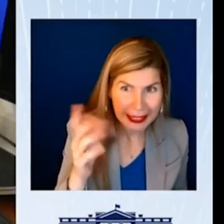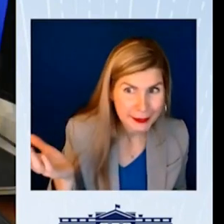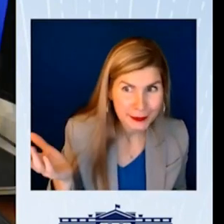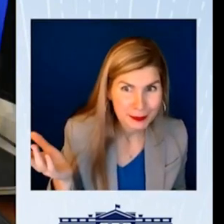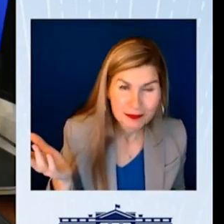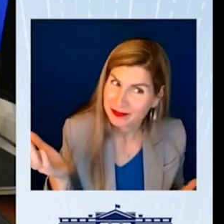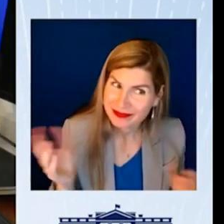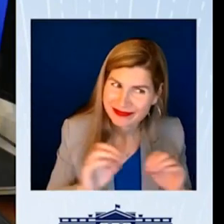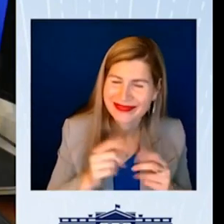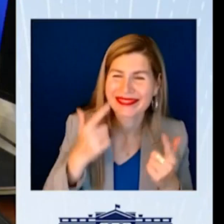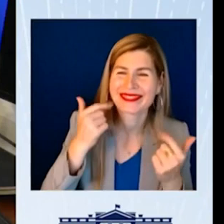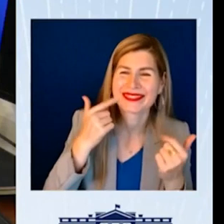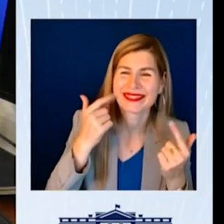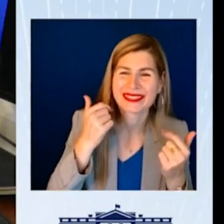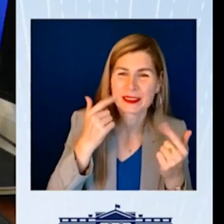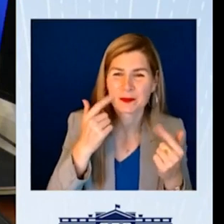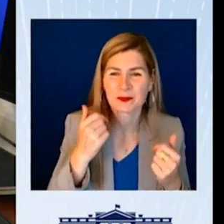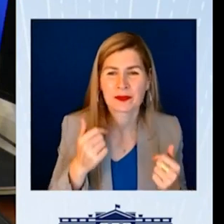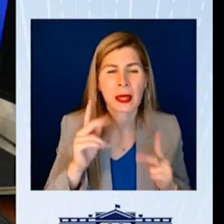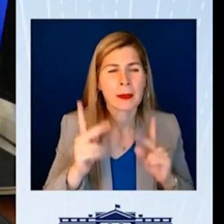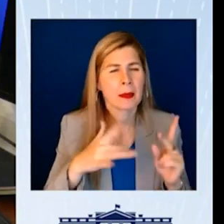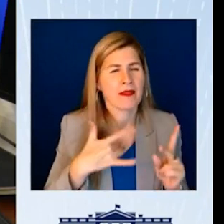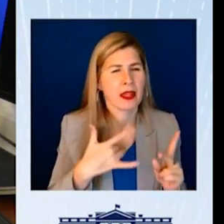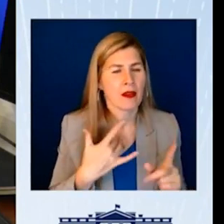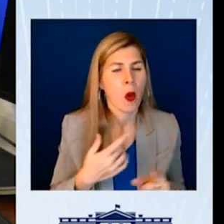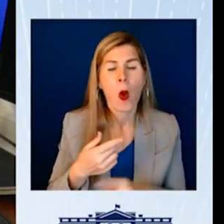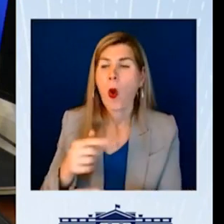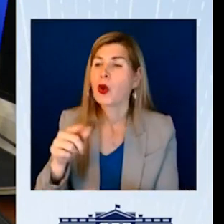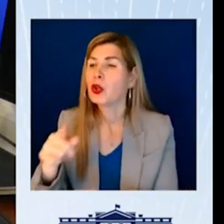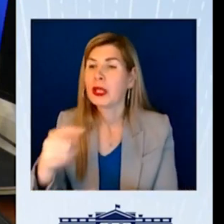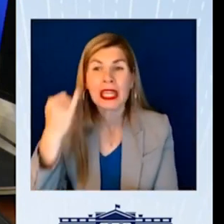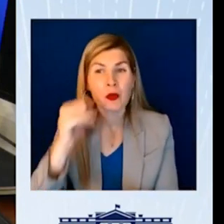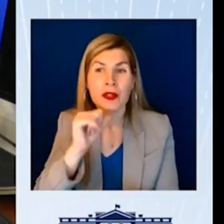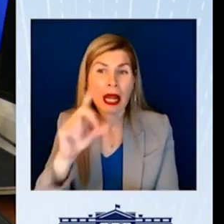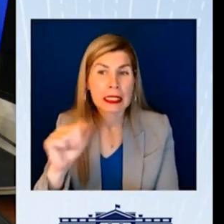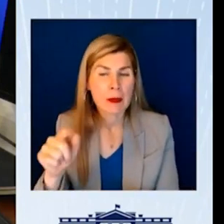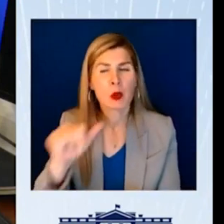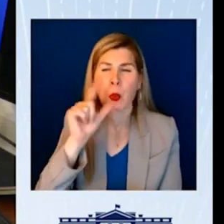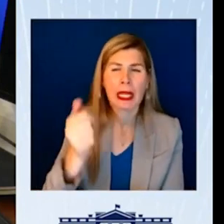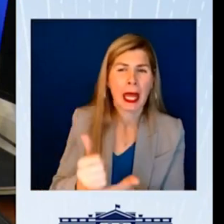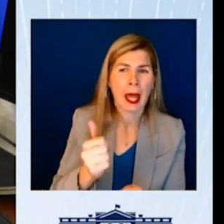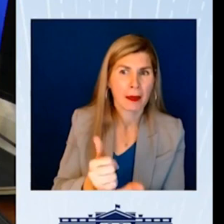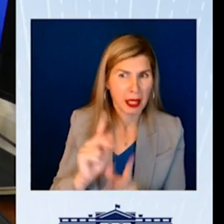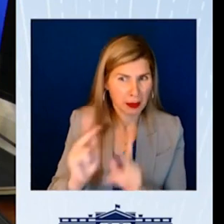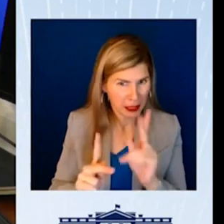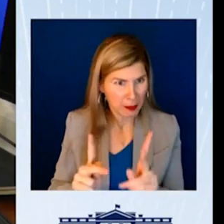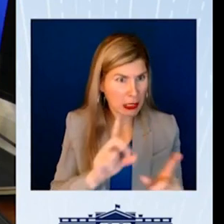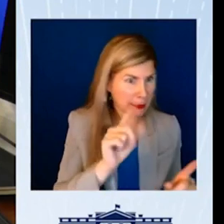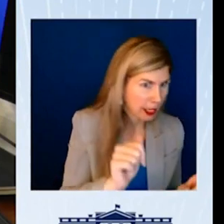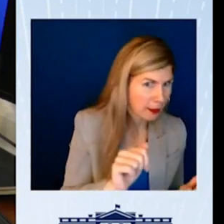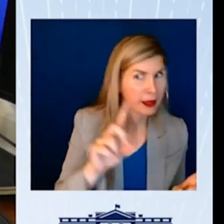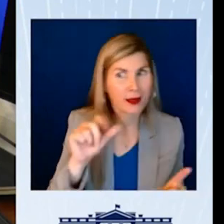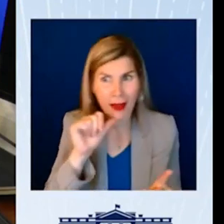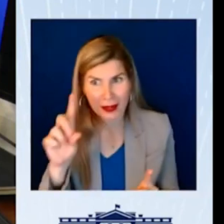There's this myth that non-disabled people don't need help, but non-disabled people need lots of accommodations.